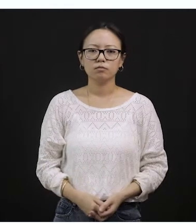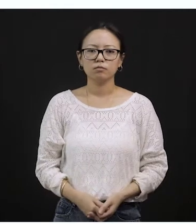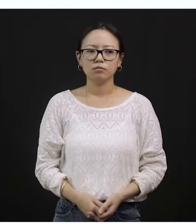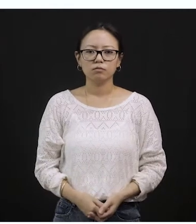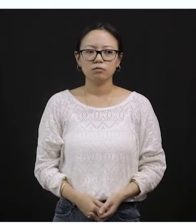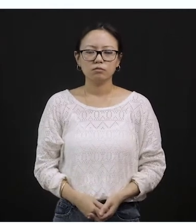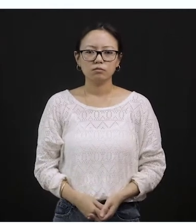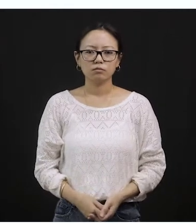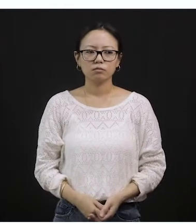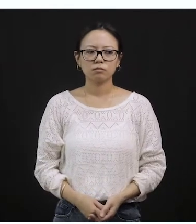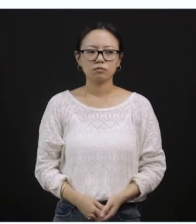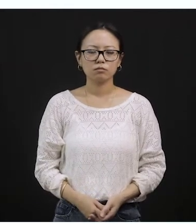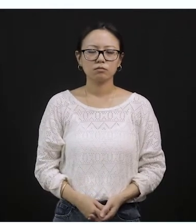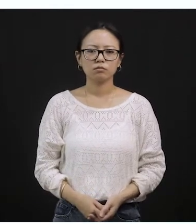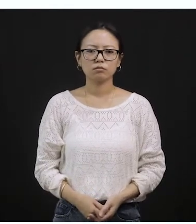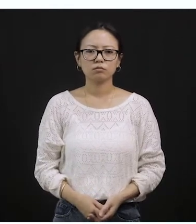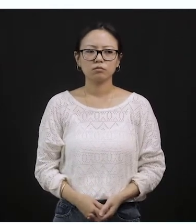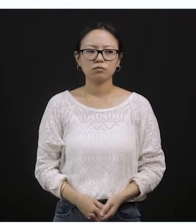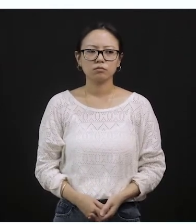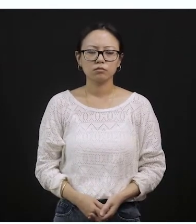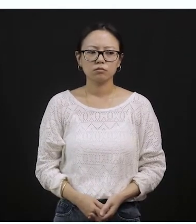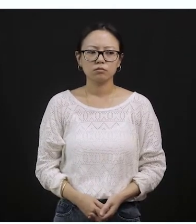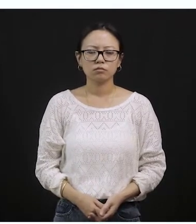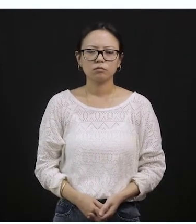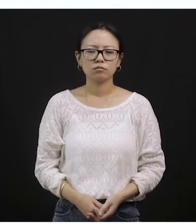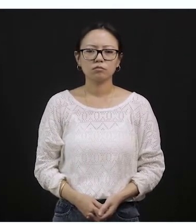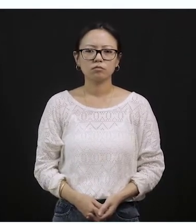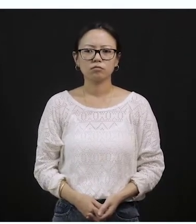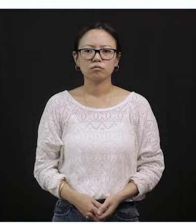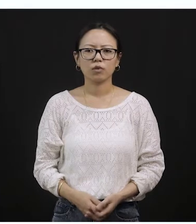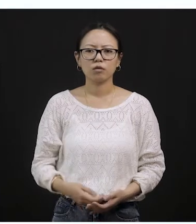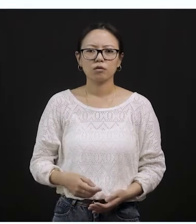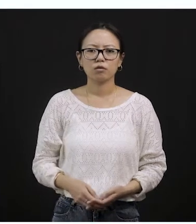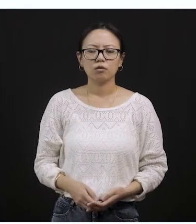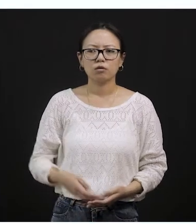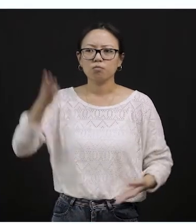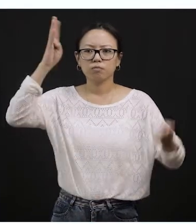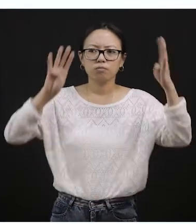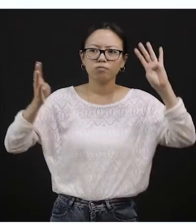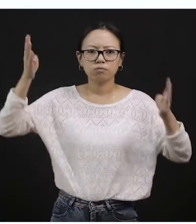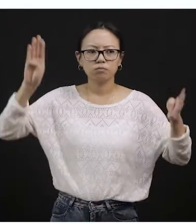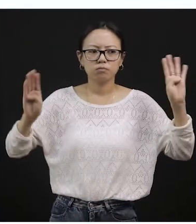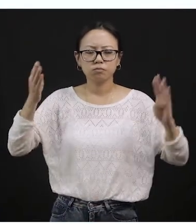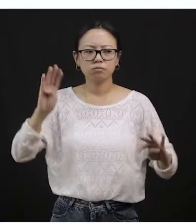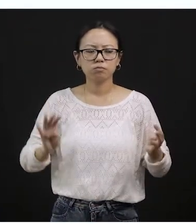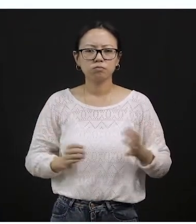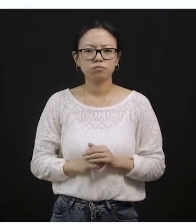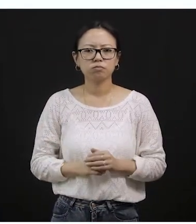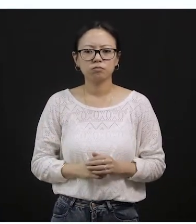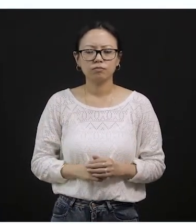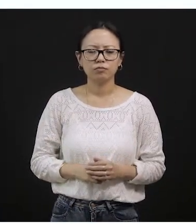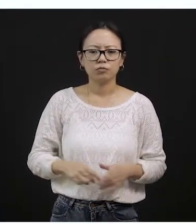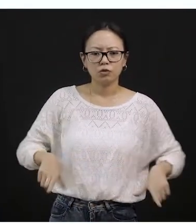Okay. Now here, when you get to see lots of leaves on the ground, which season is this? I've already told you. So